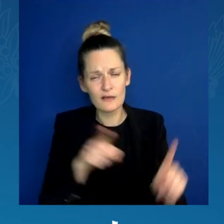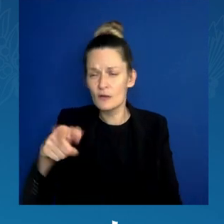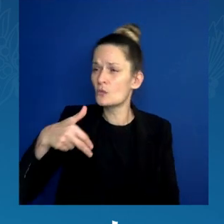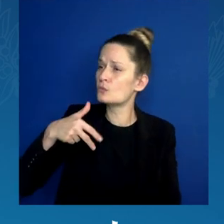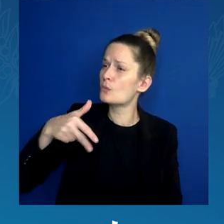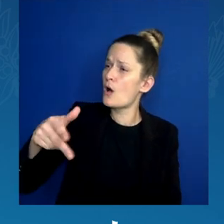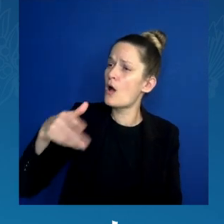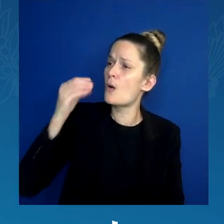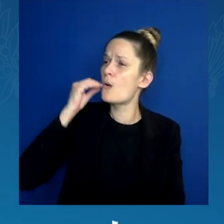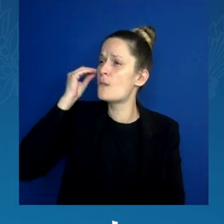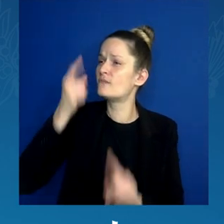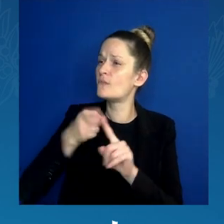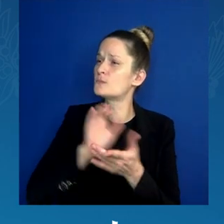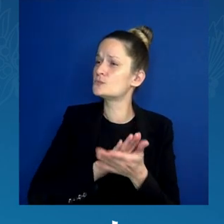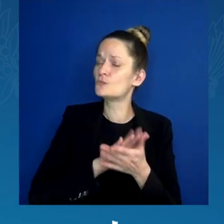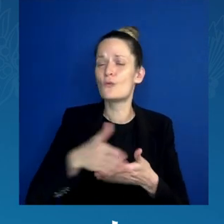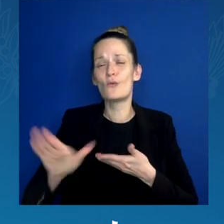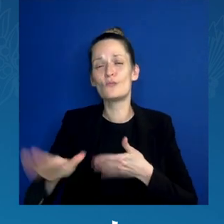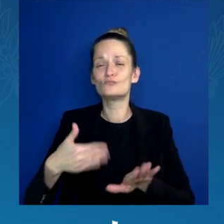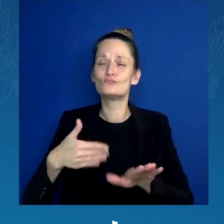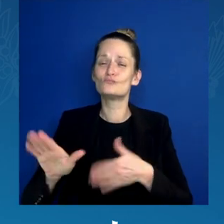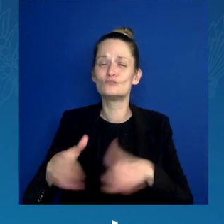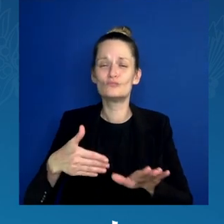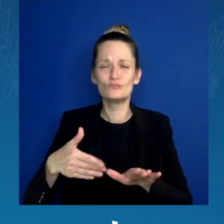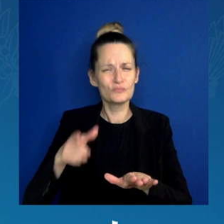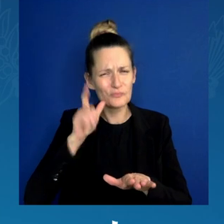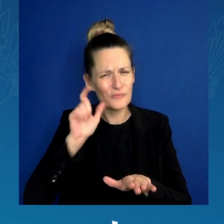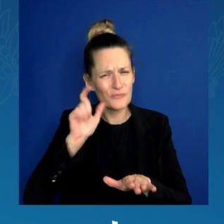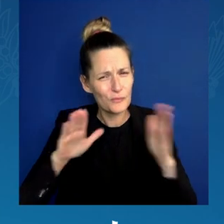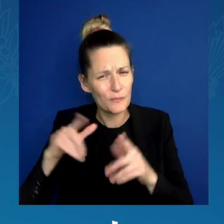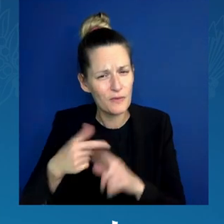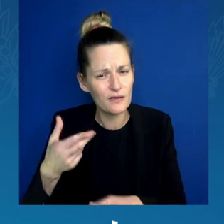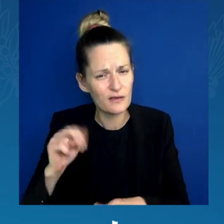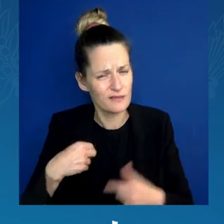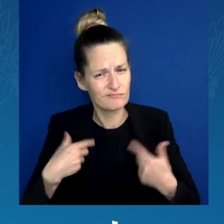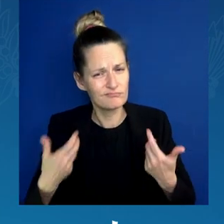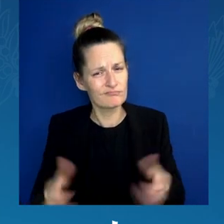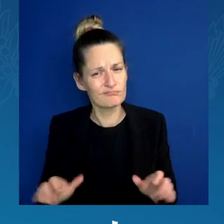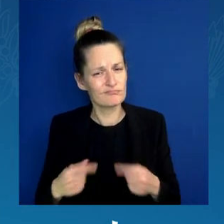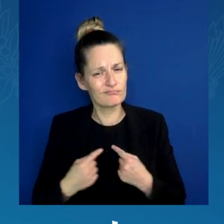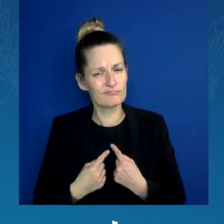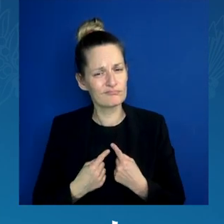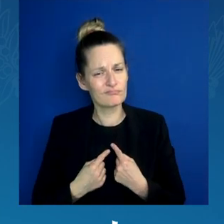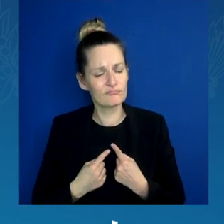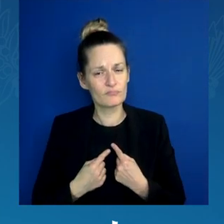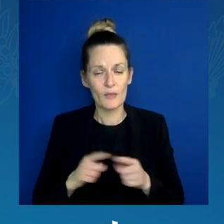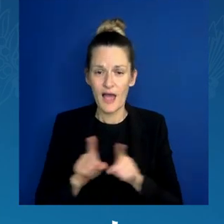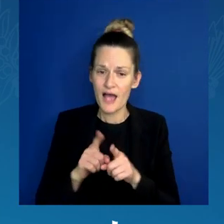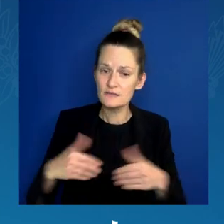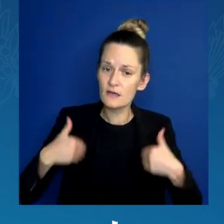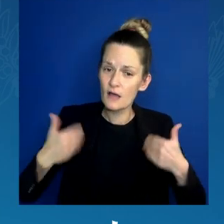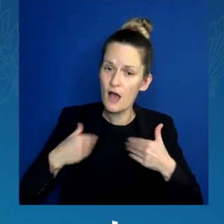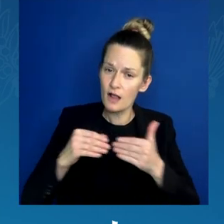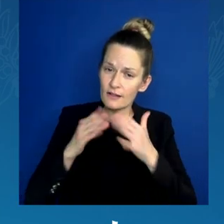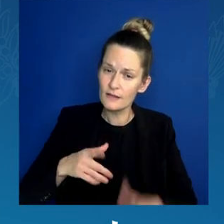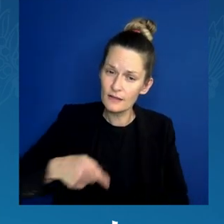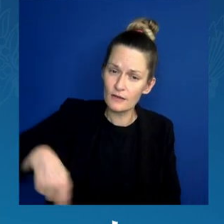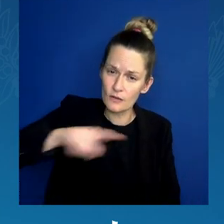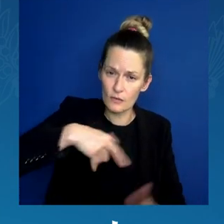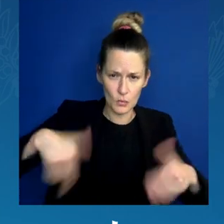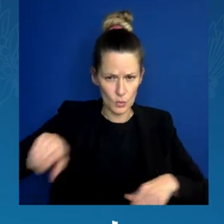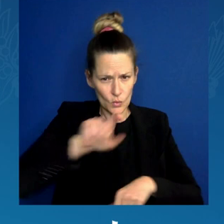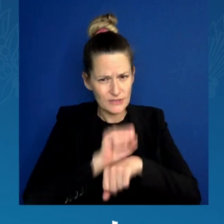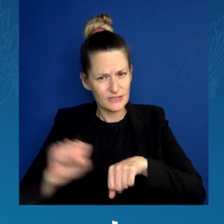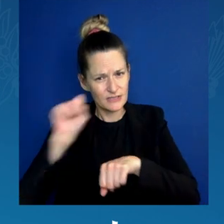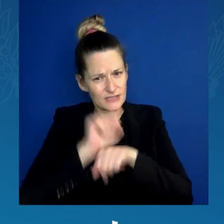as young leaders have been leading this issue, demanding that we act. And I have